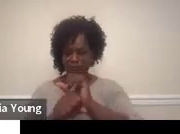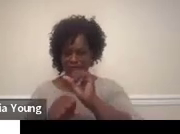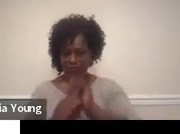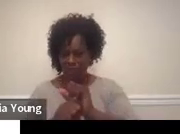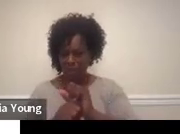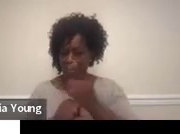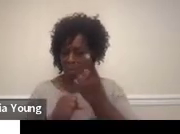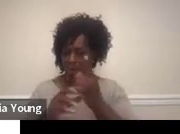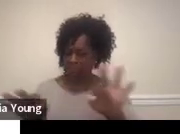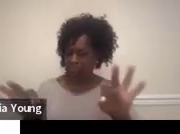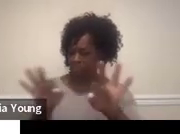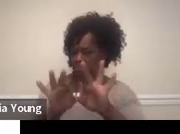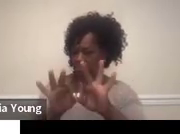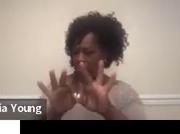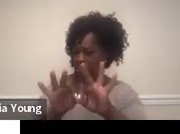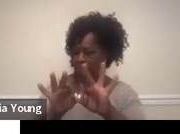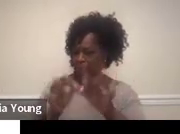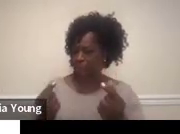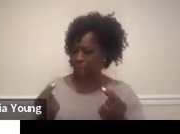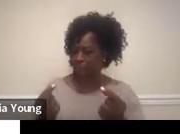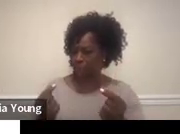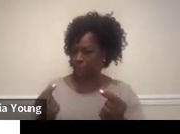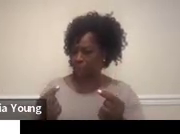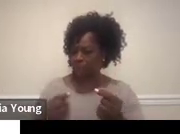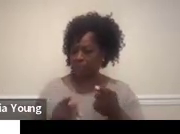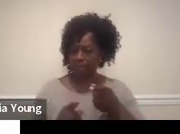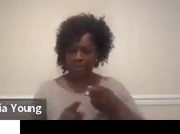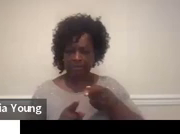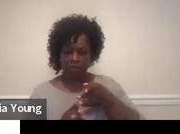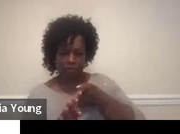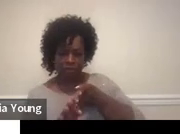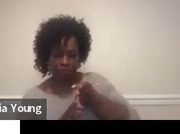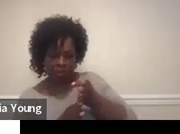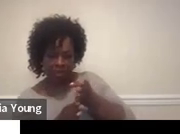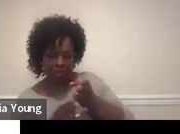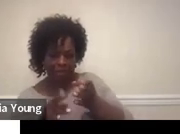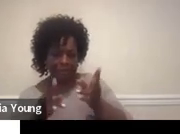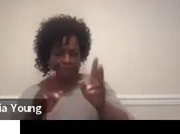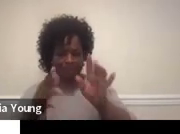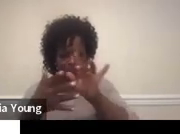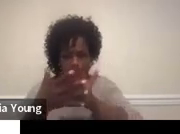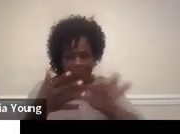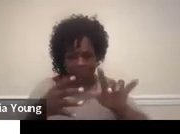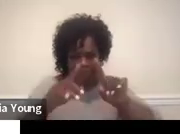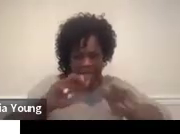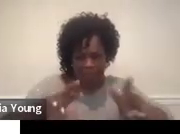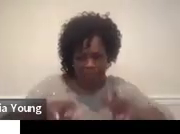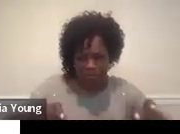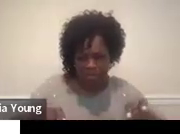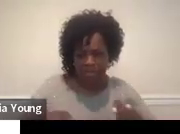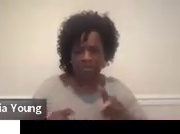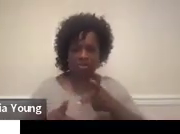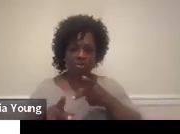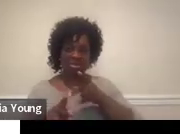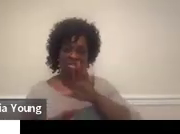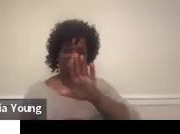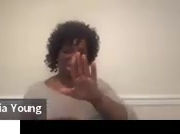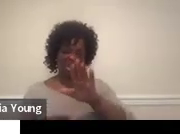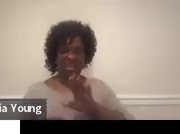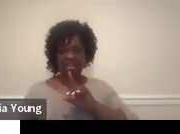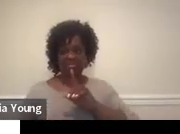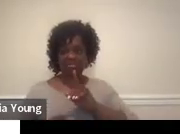you can do is really do career exploration on the skills that a professional video gamer needs.